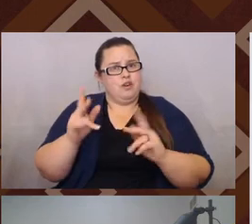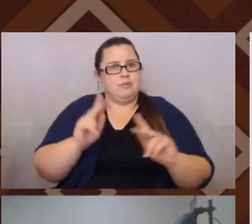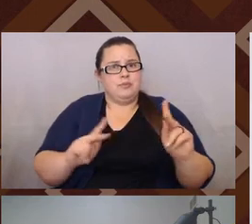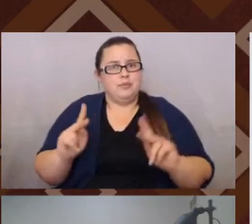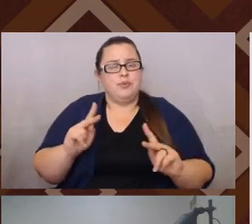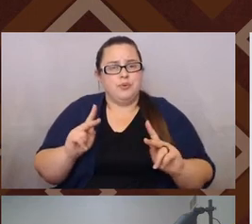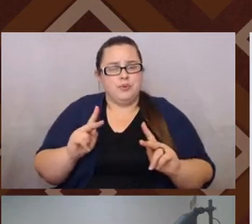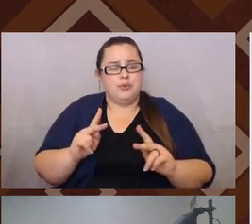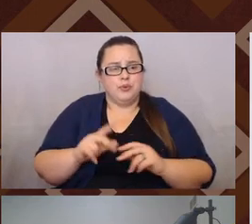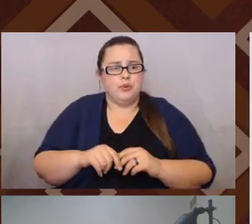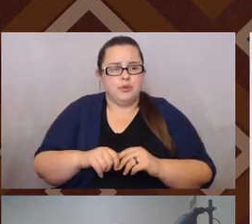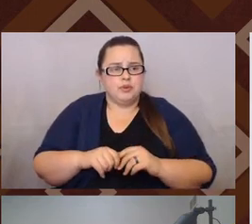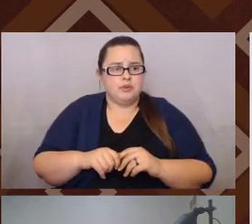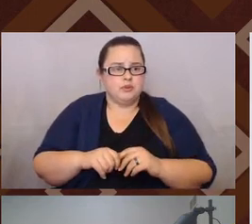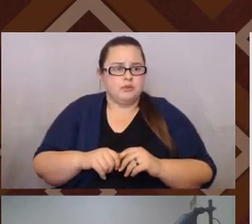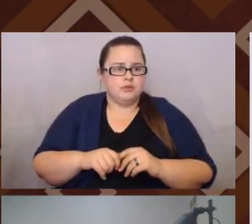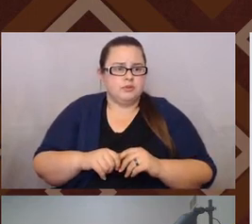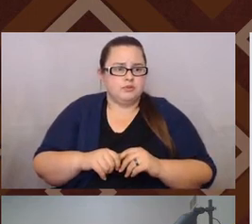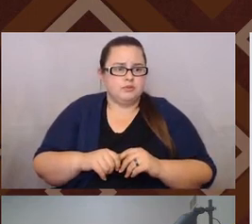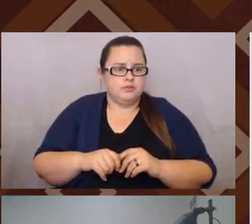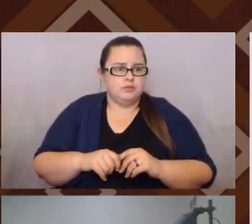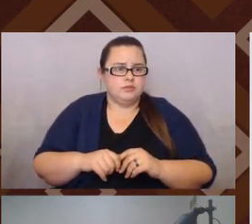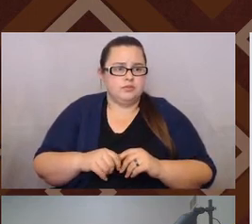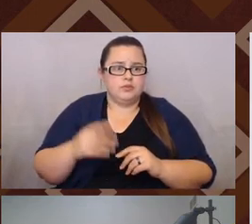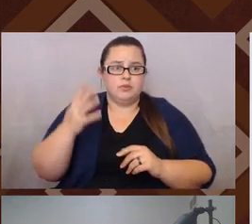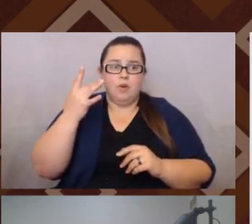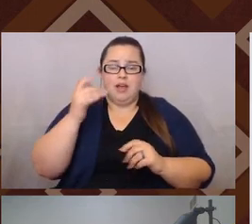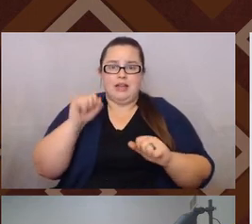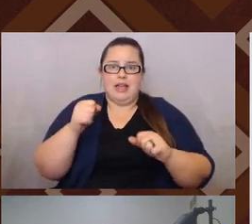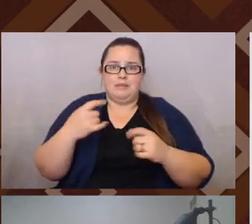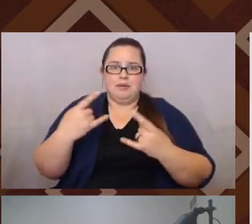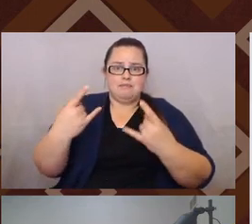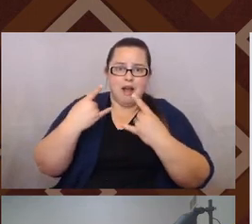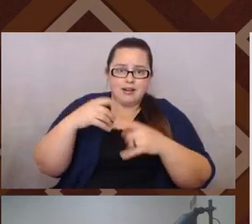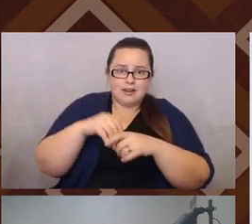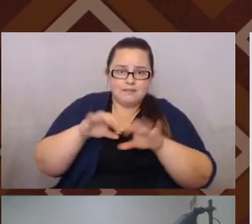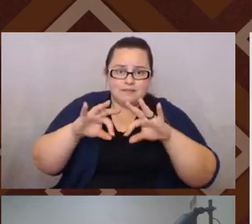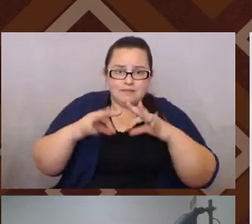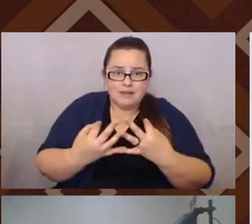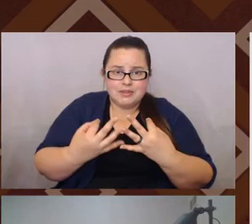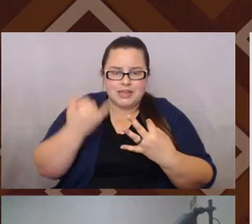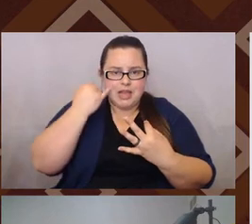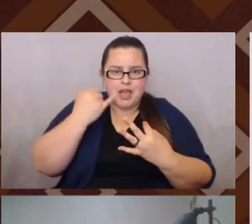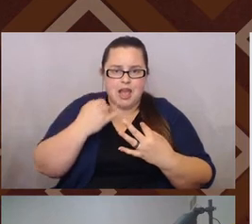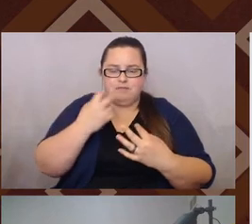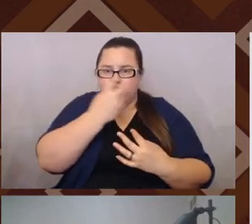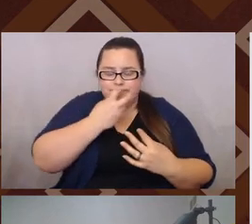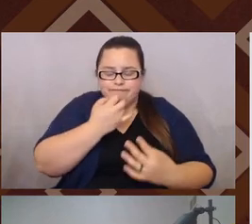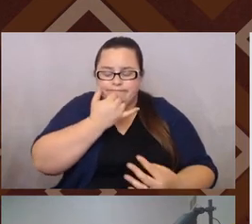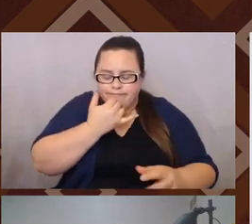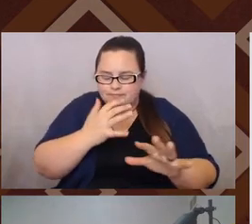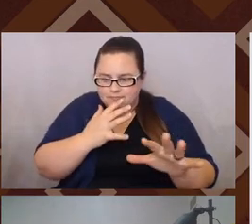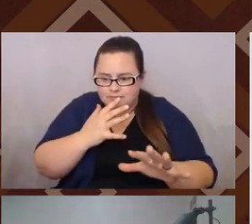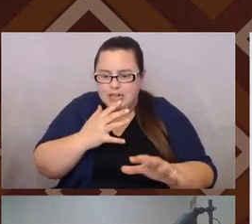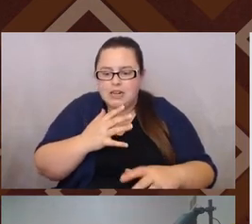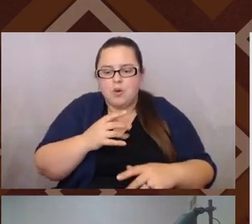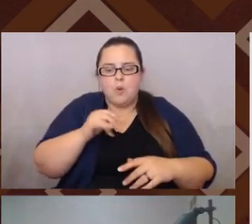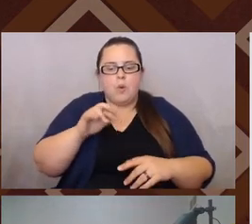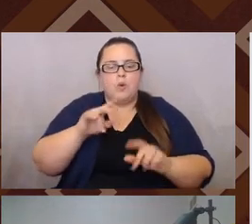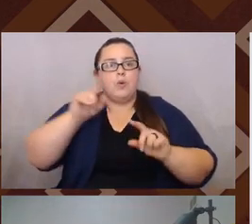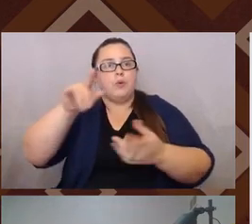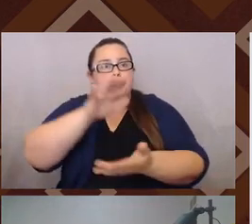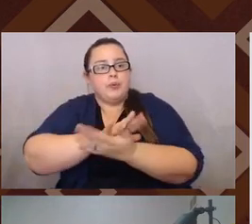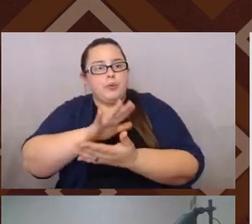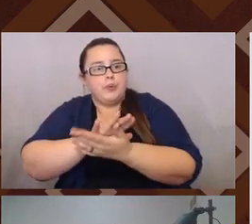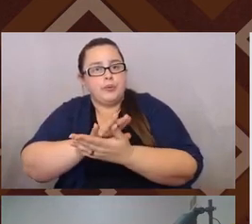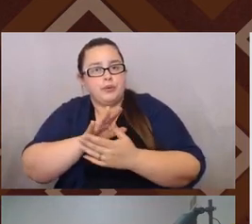because, you know, you can get made fun of within your own family for saying something the wrong way, but then you can go to school and say it with